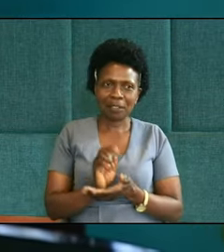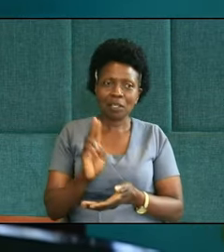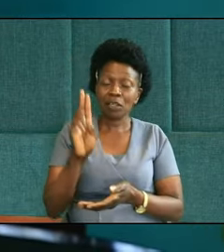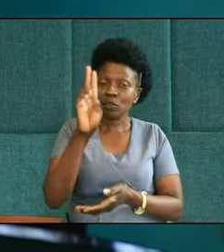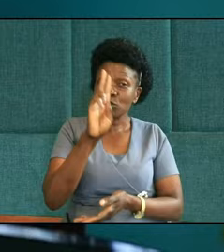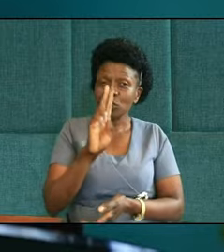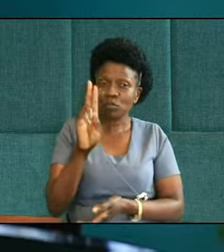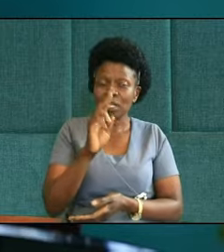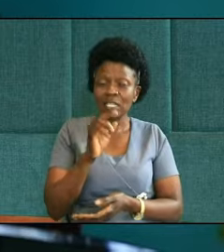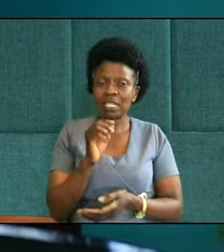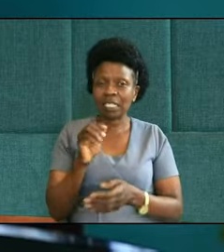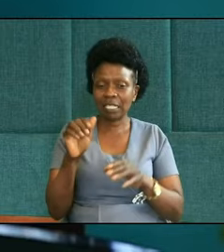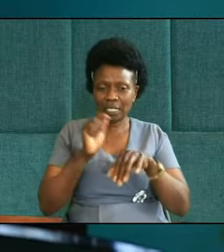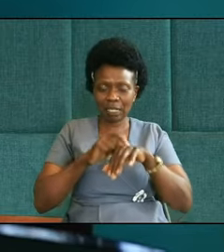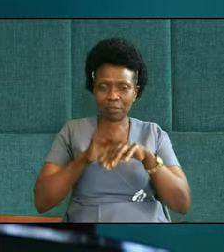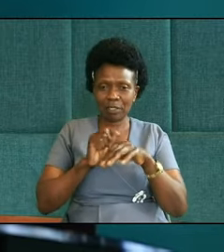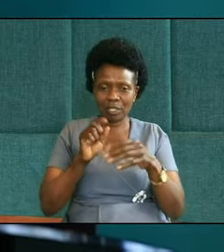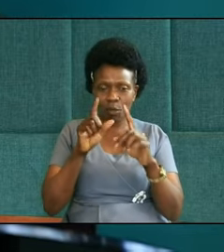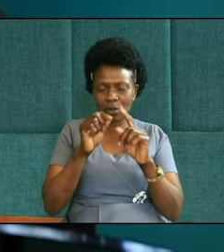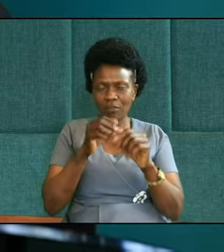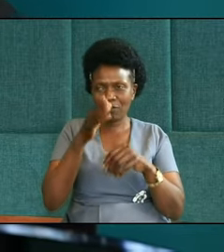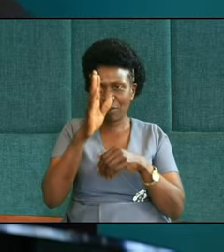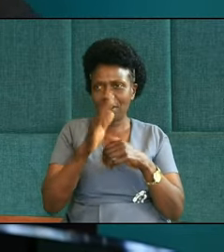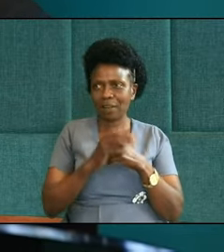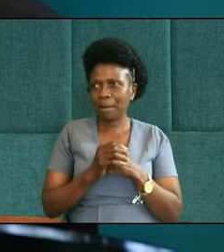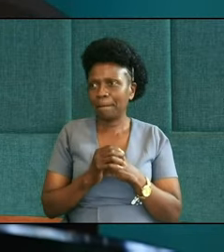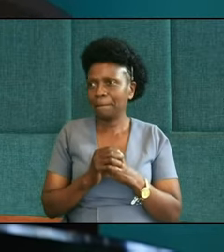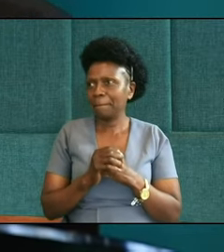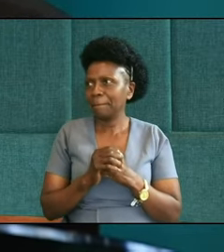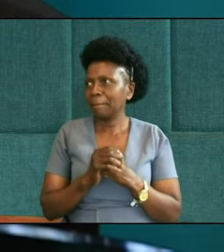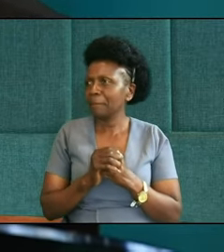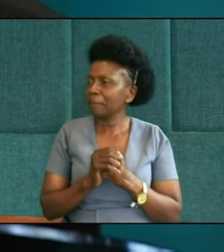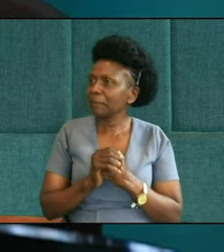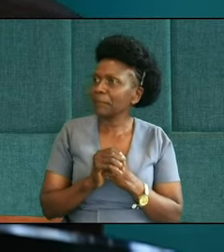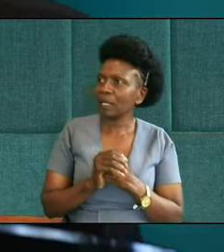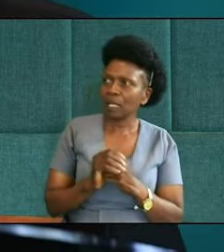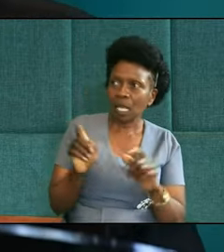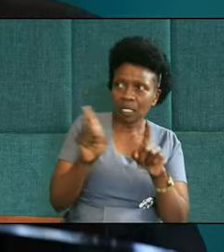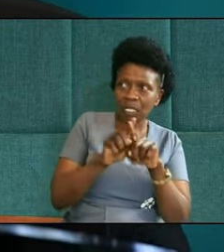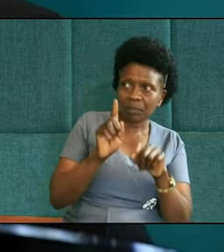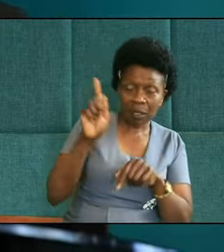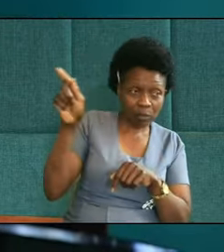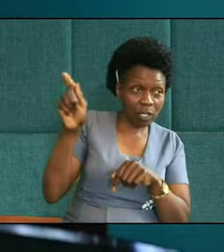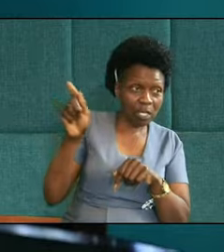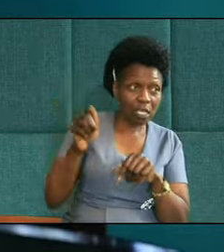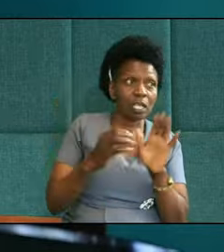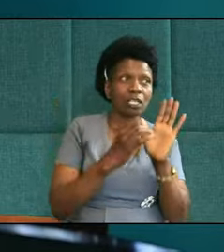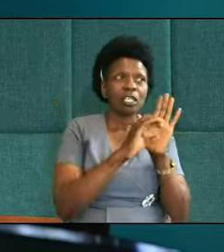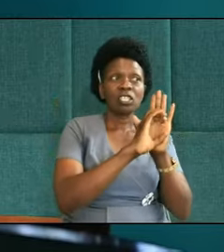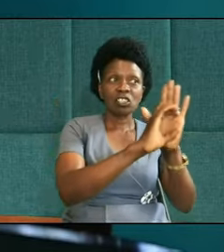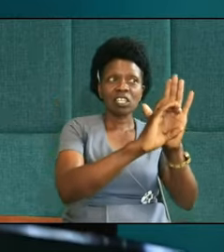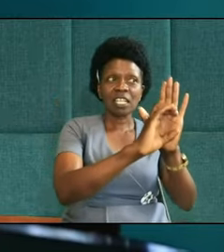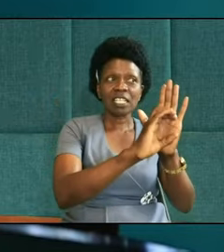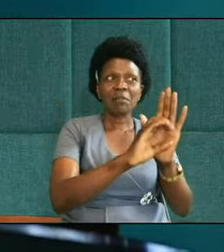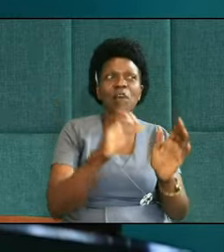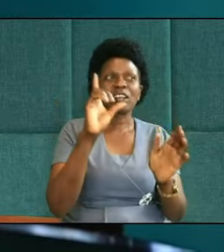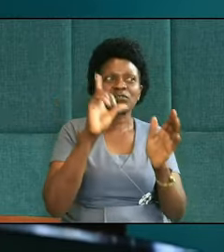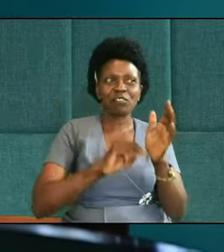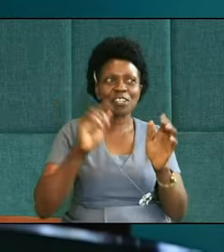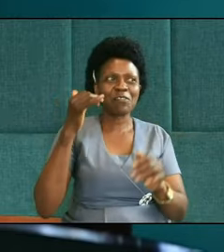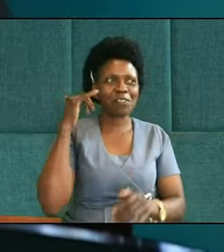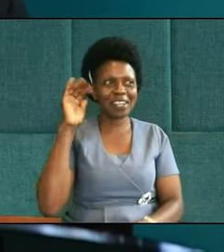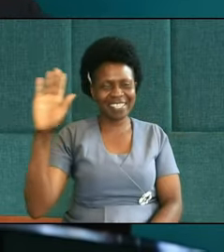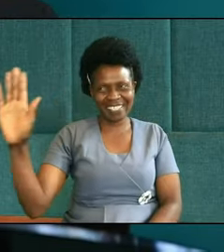Word of God, so we want to make sure, and I'm turning my phone off right now myself to be a good example. I have just turned my phone off.